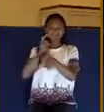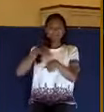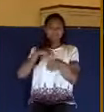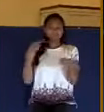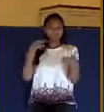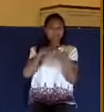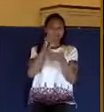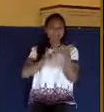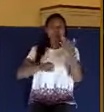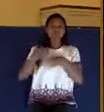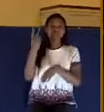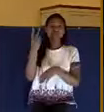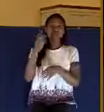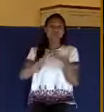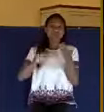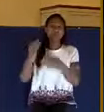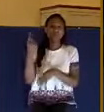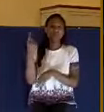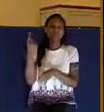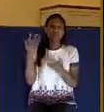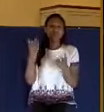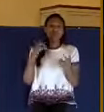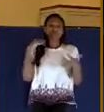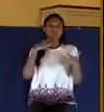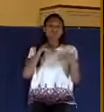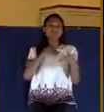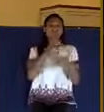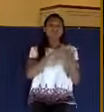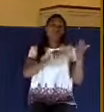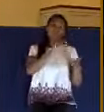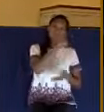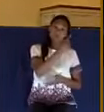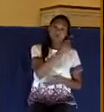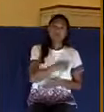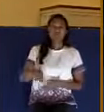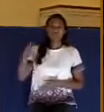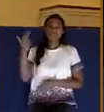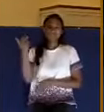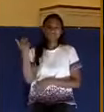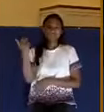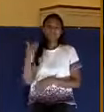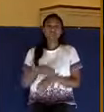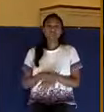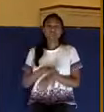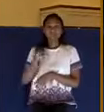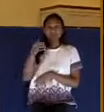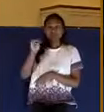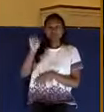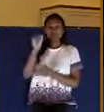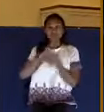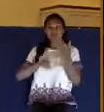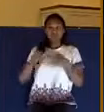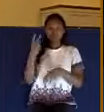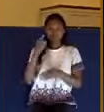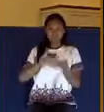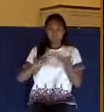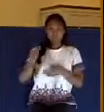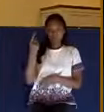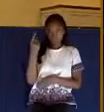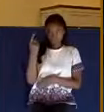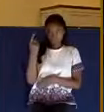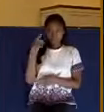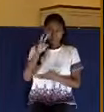and I want to deal with the first 13 verses here of James chapter 2. Let me just read a few verses of this. Verse 1,